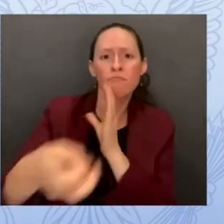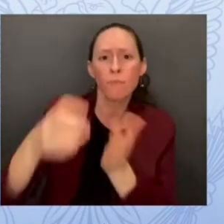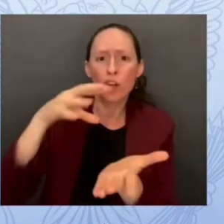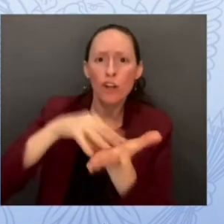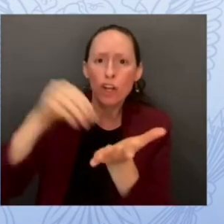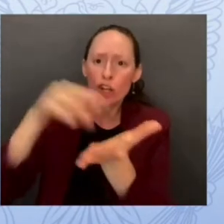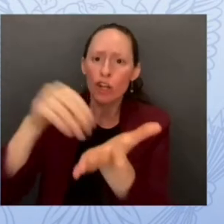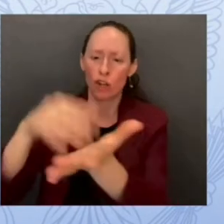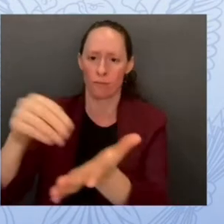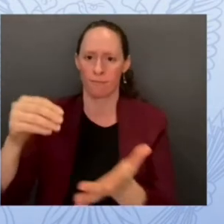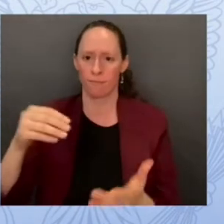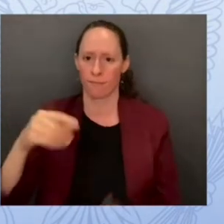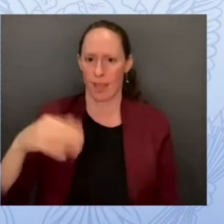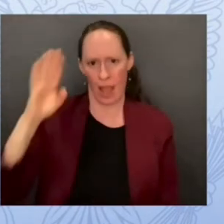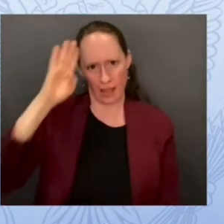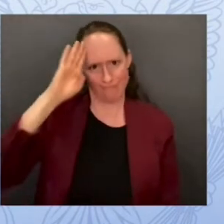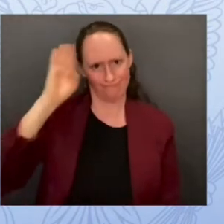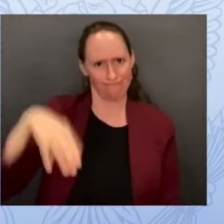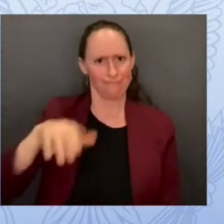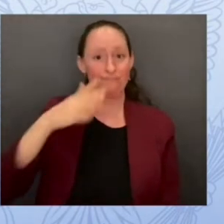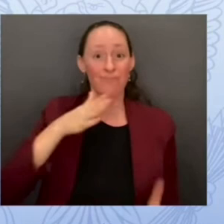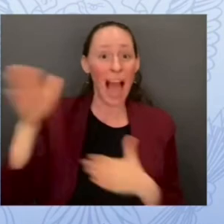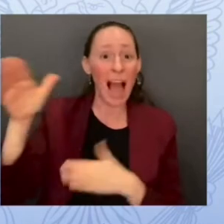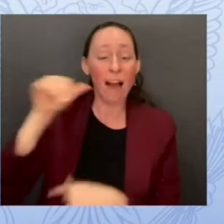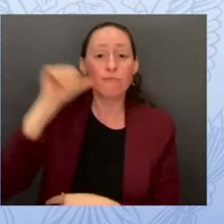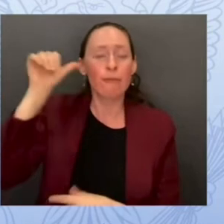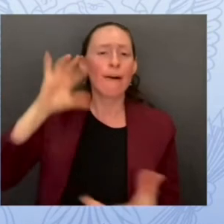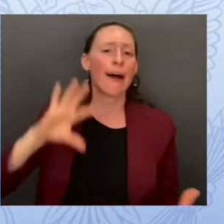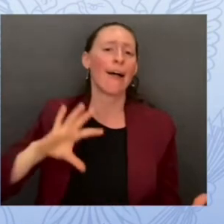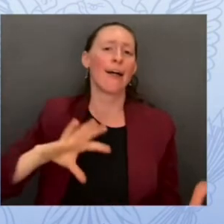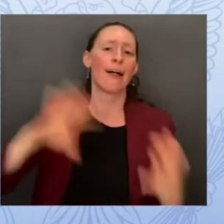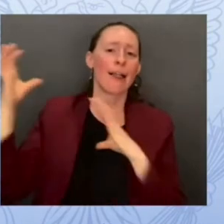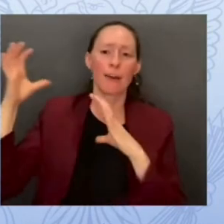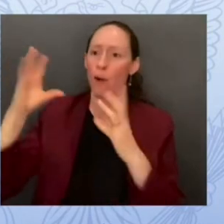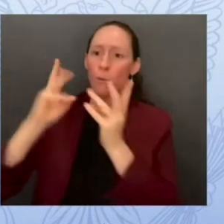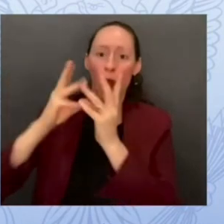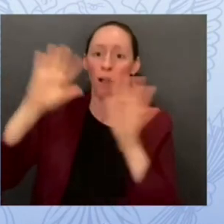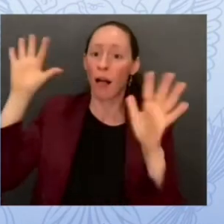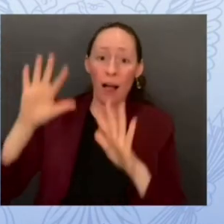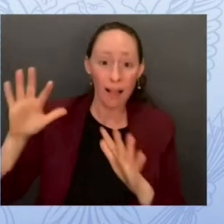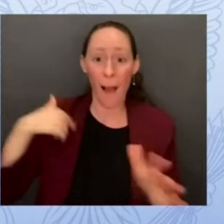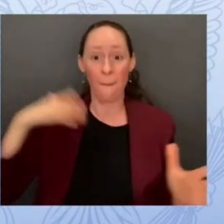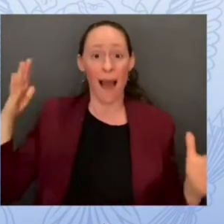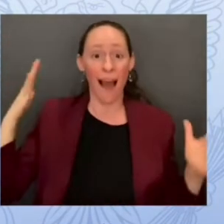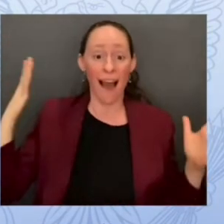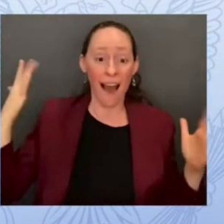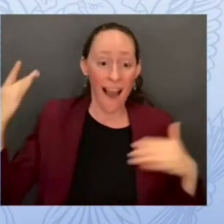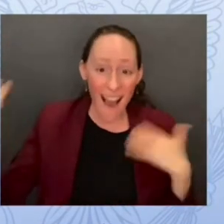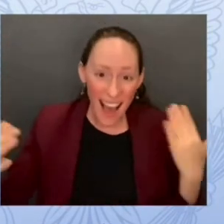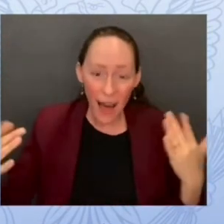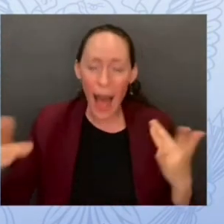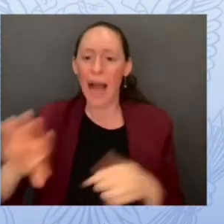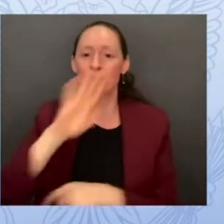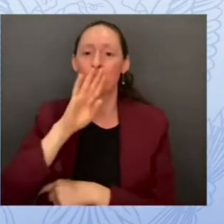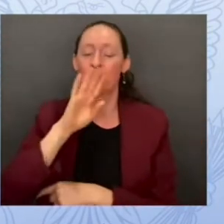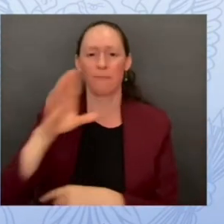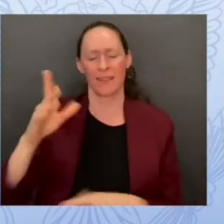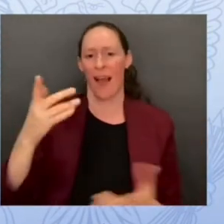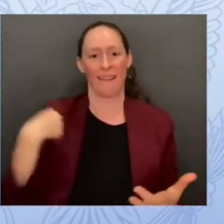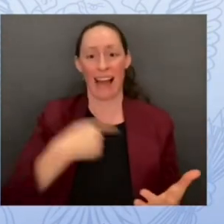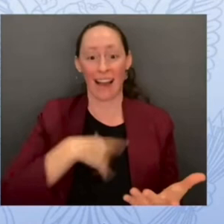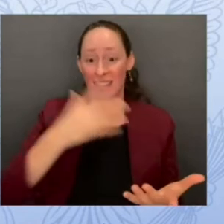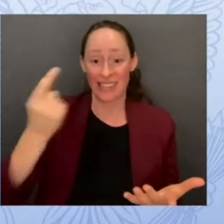yesterday, but either you packed well or you supported our local stores and bought yourself another shirt for today.